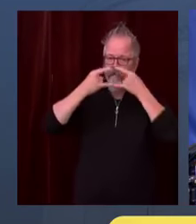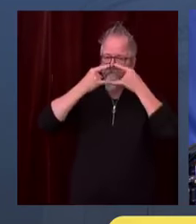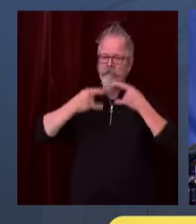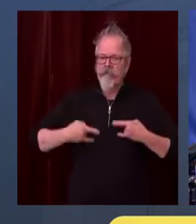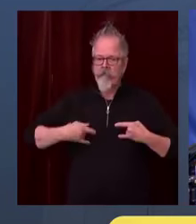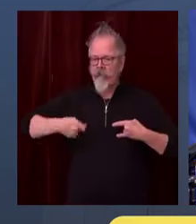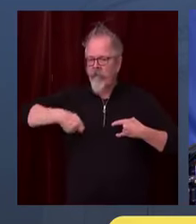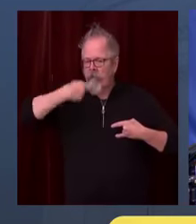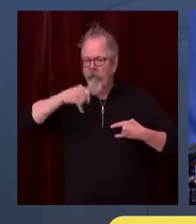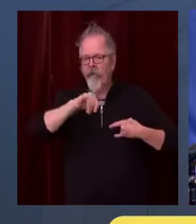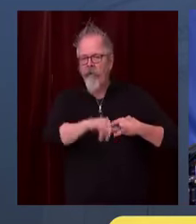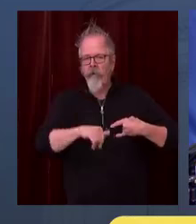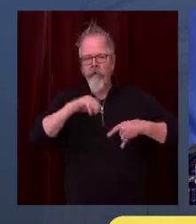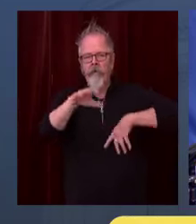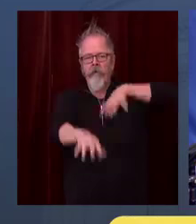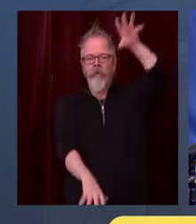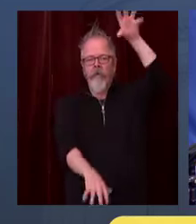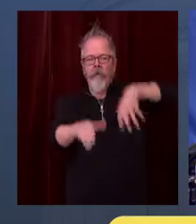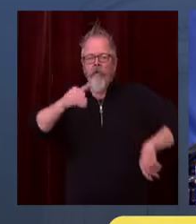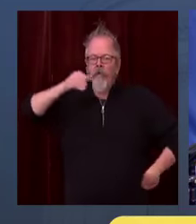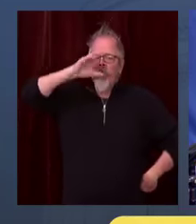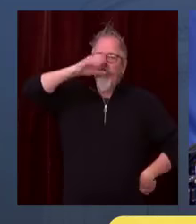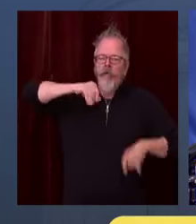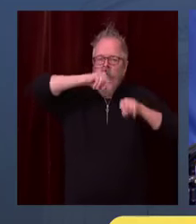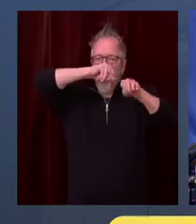lines to any significant degree at all.